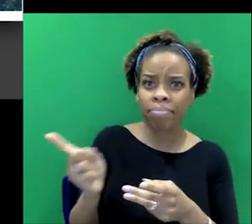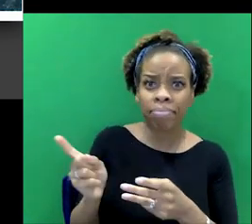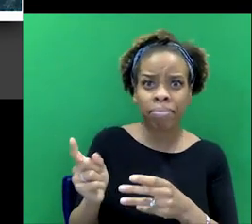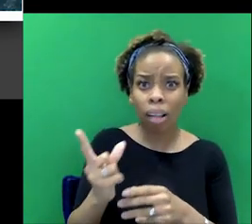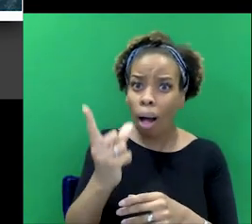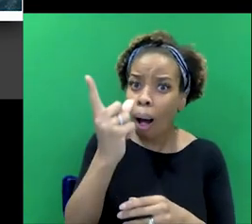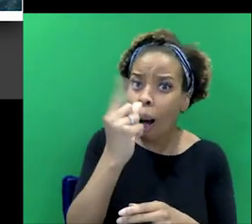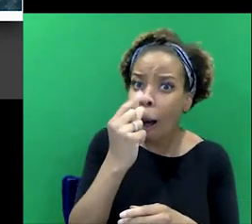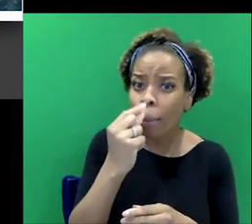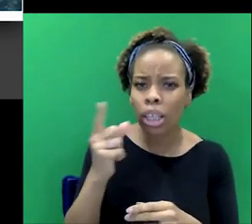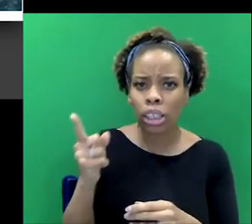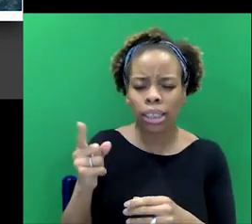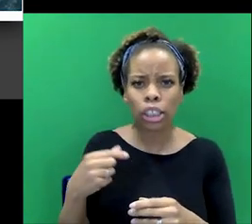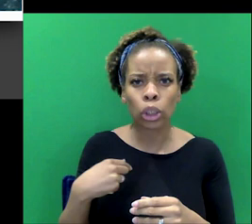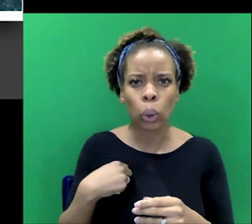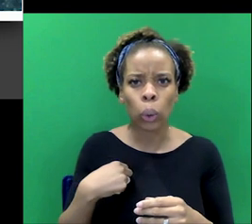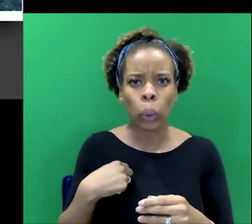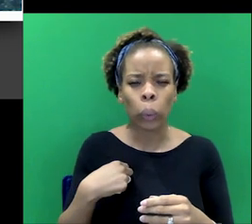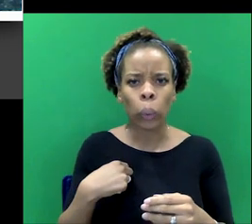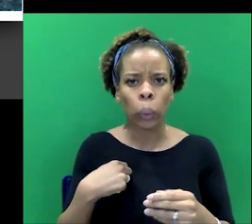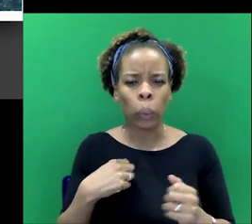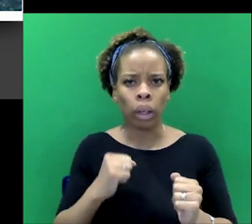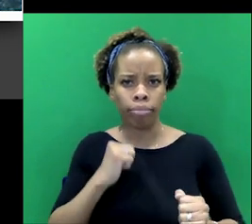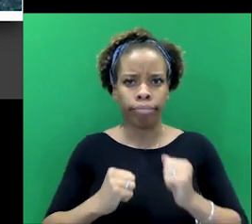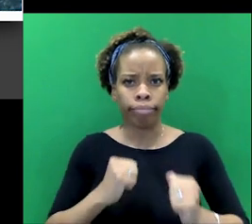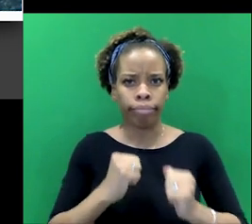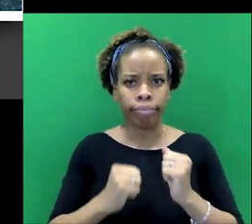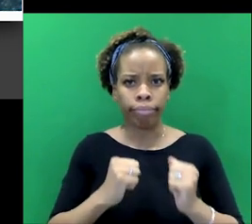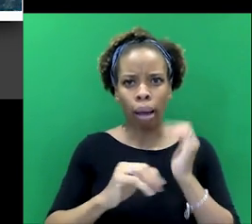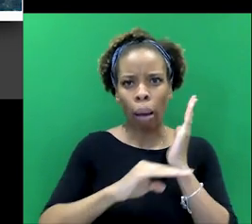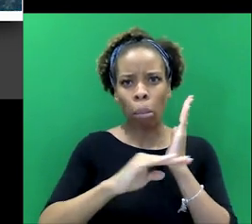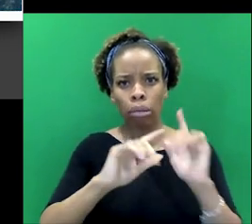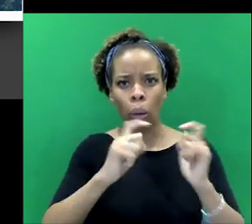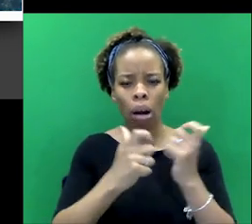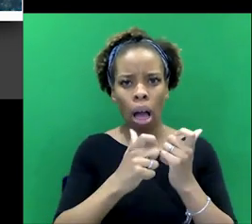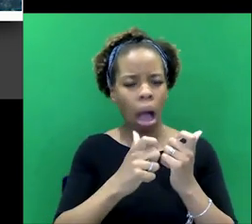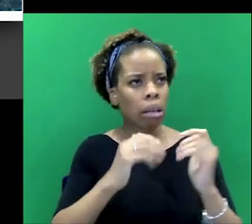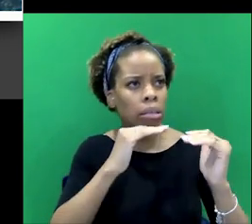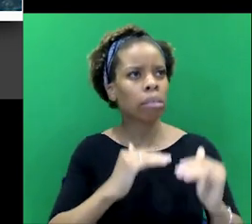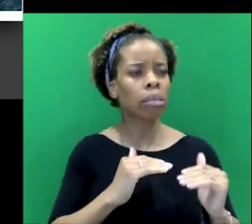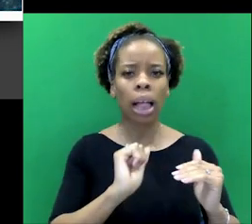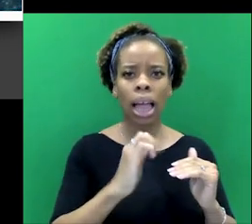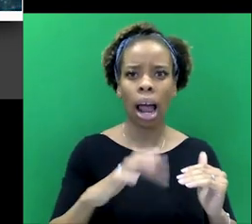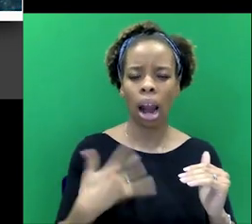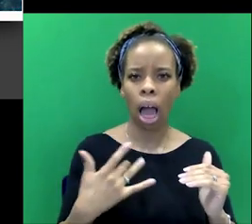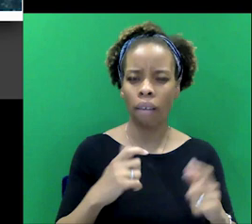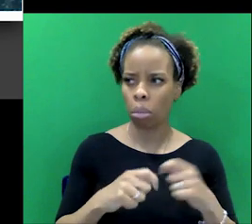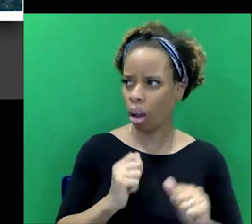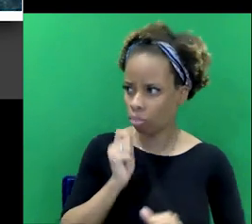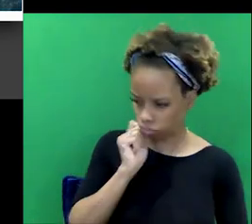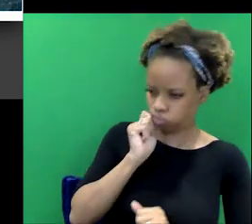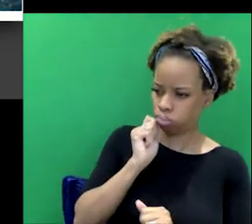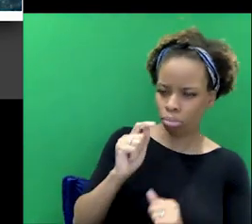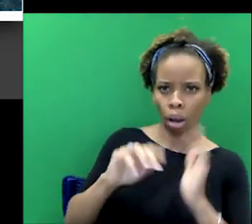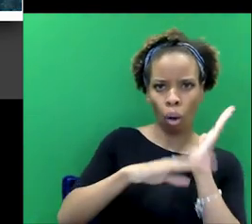to intrude into the lives of middle class people was kind of an affront, which is, I think, for